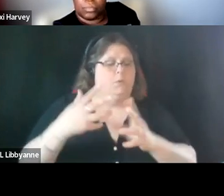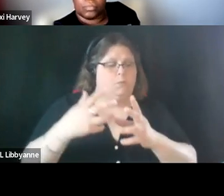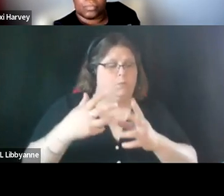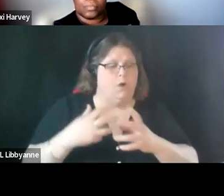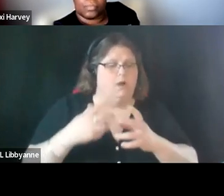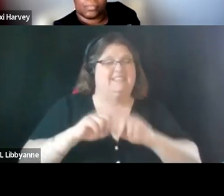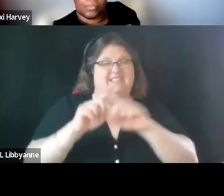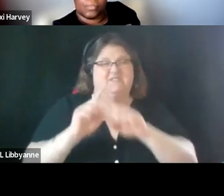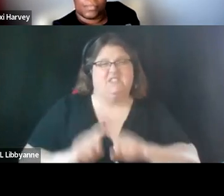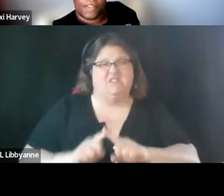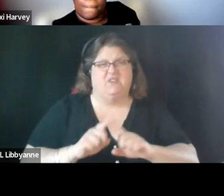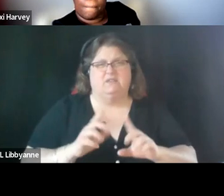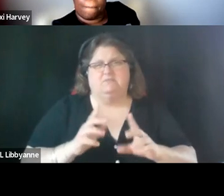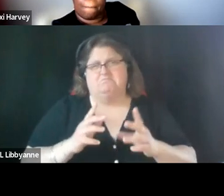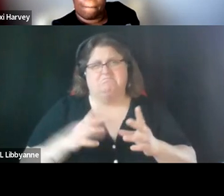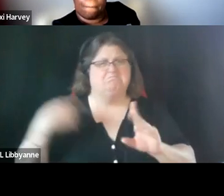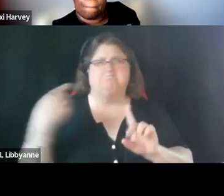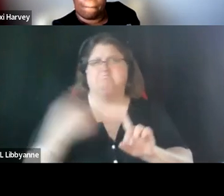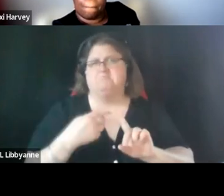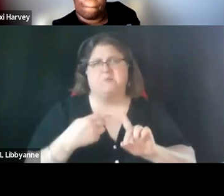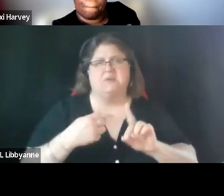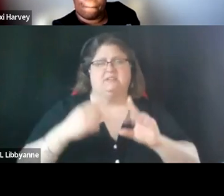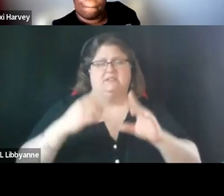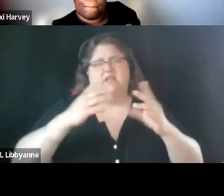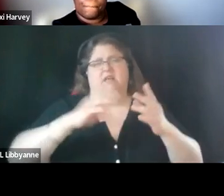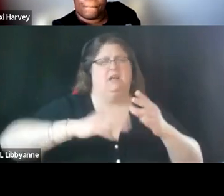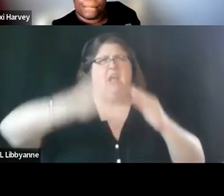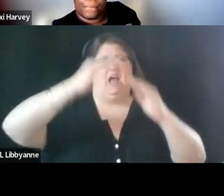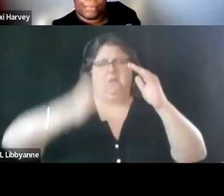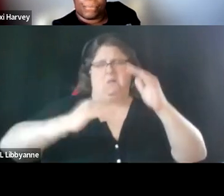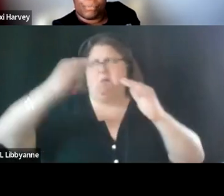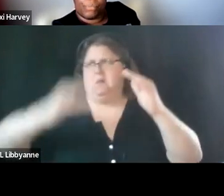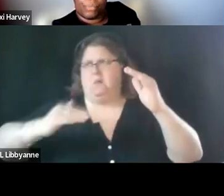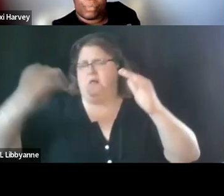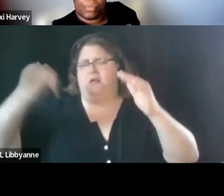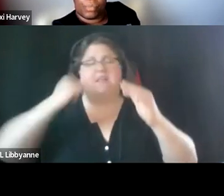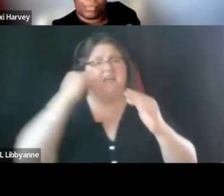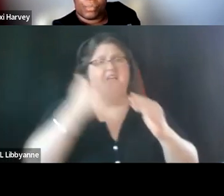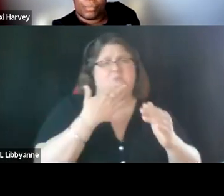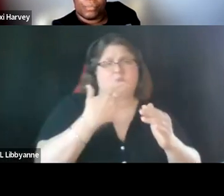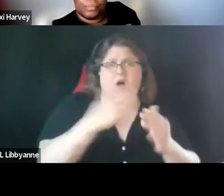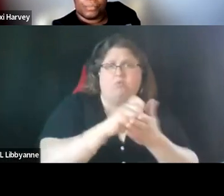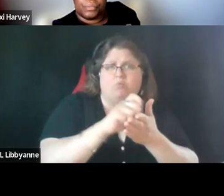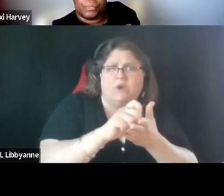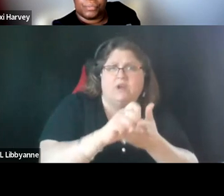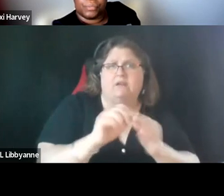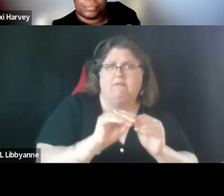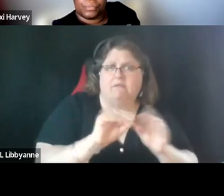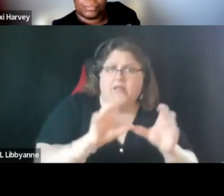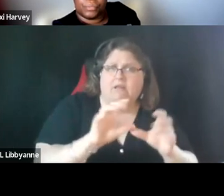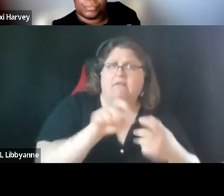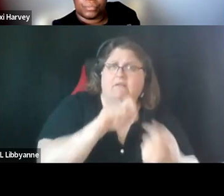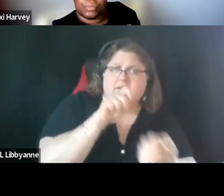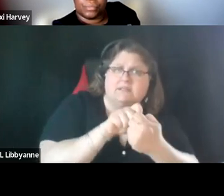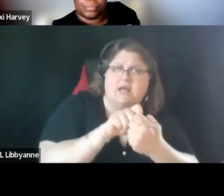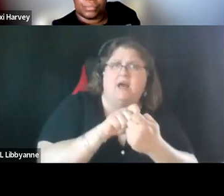so we looked at the proposal quality um you know if it was like well written was it clear and concise was